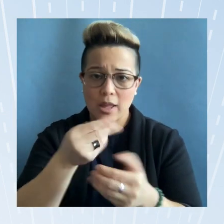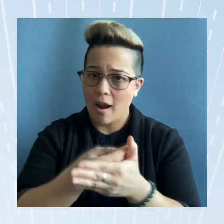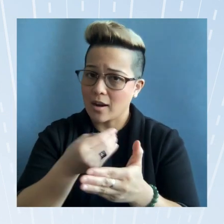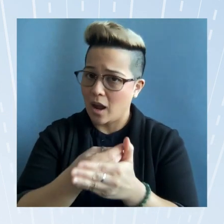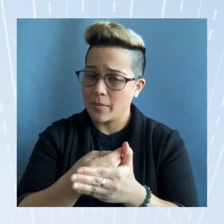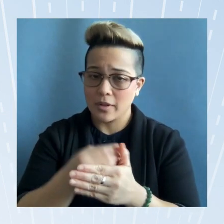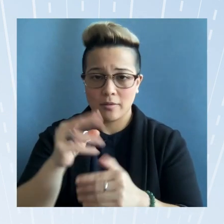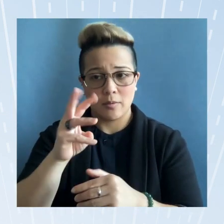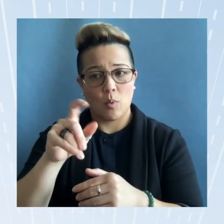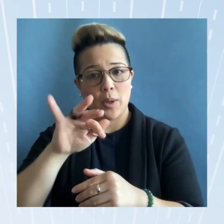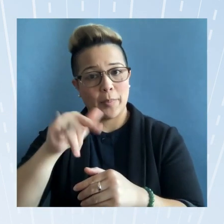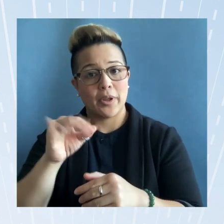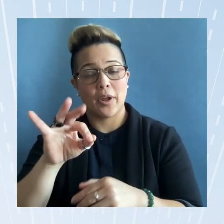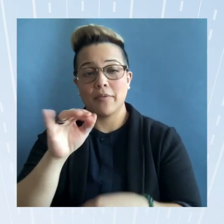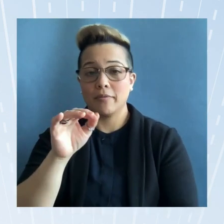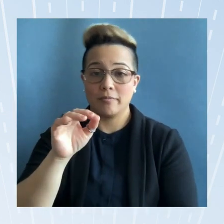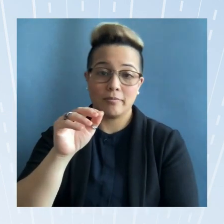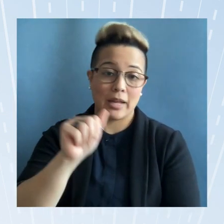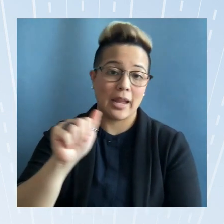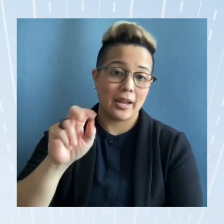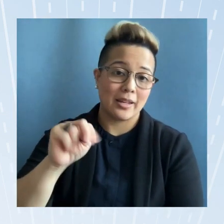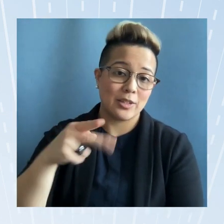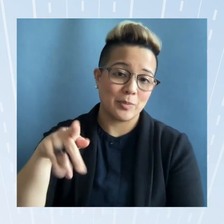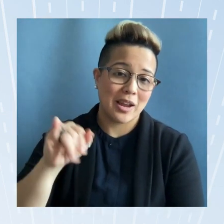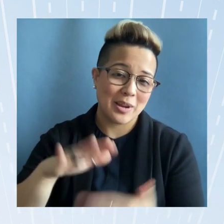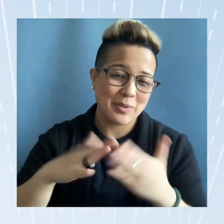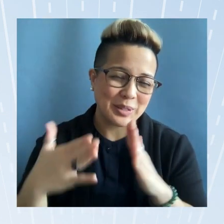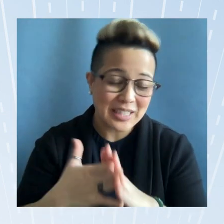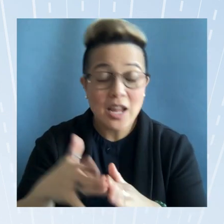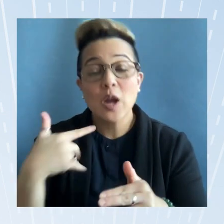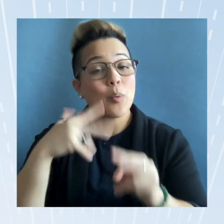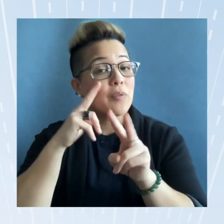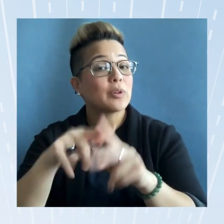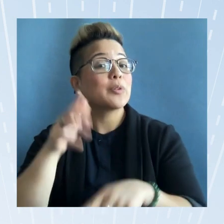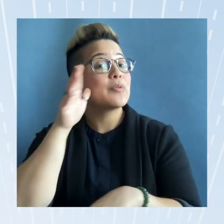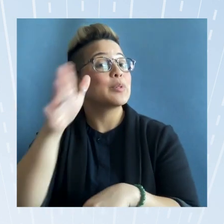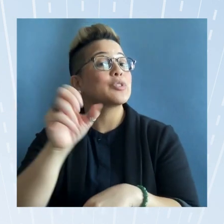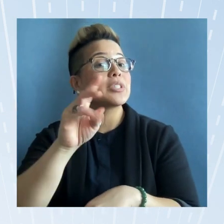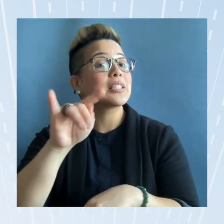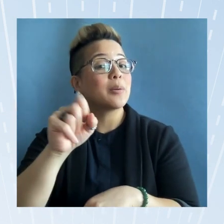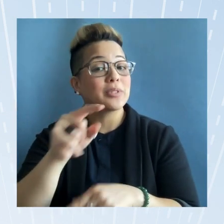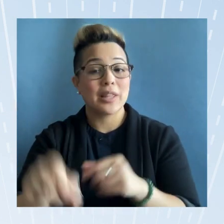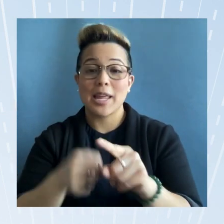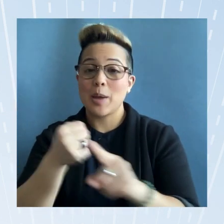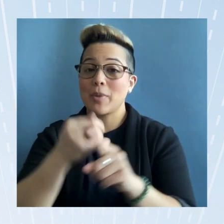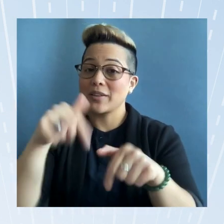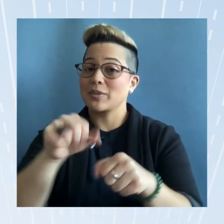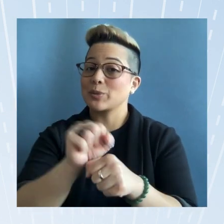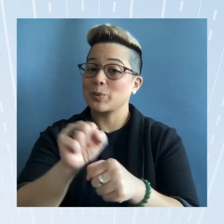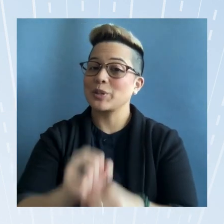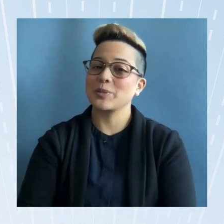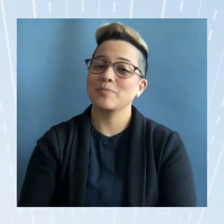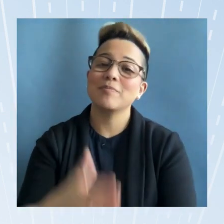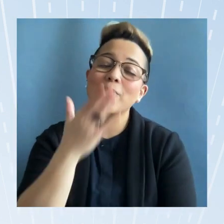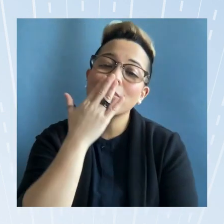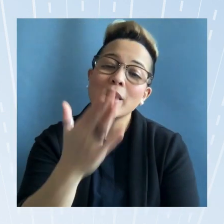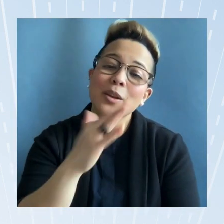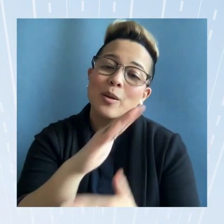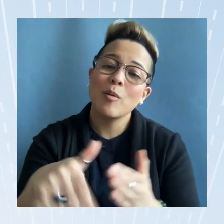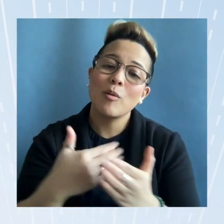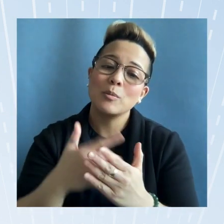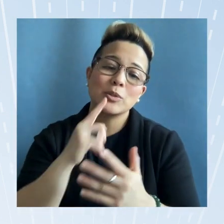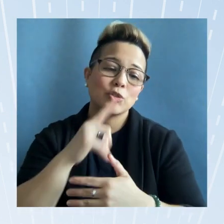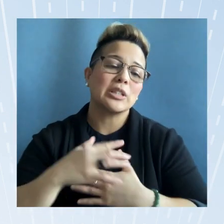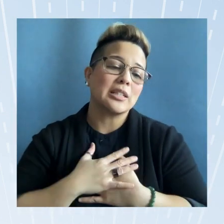aaa and nhpi communities we look forward to future summits and the impact of this work thank you all it was really